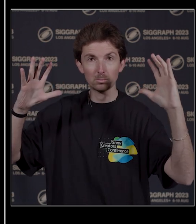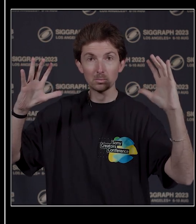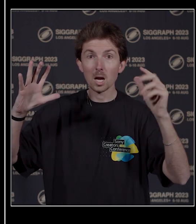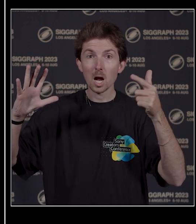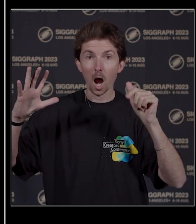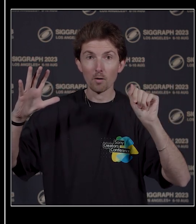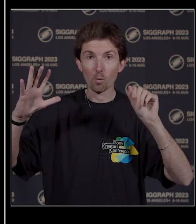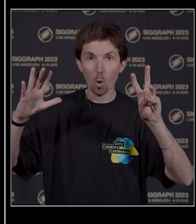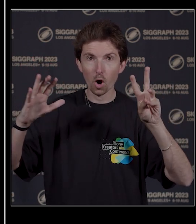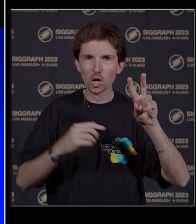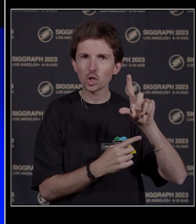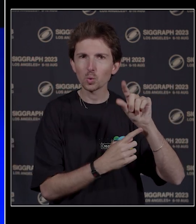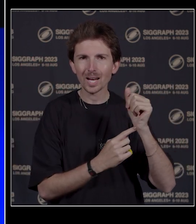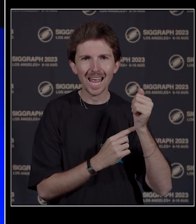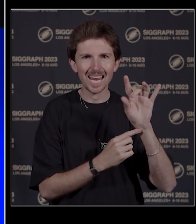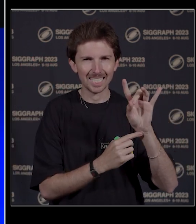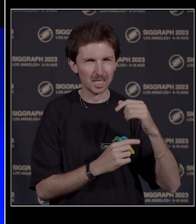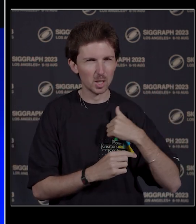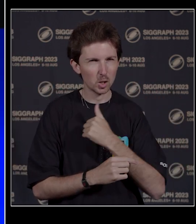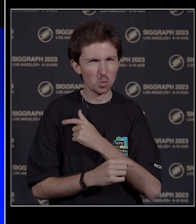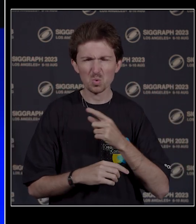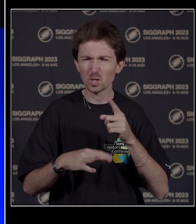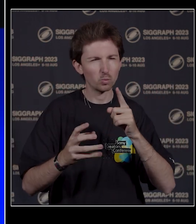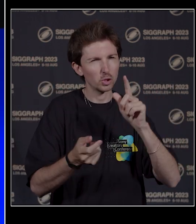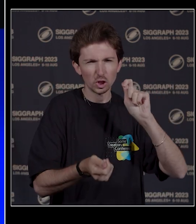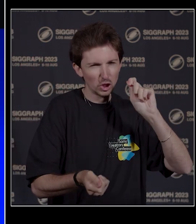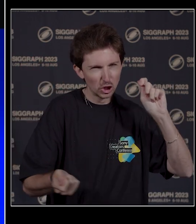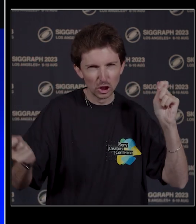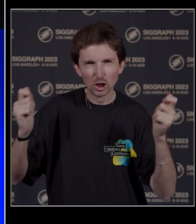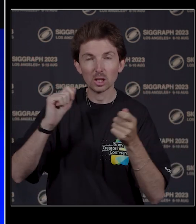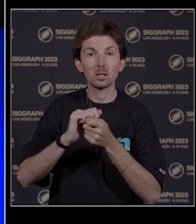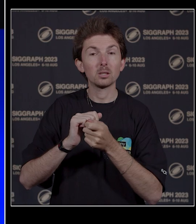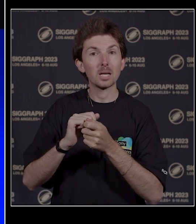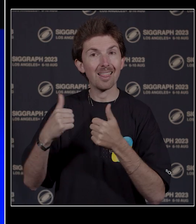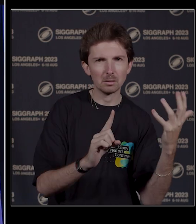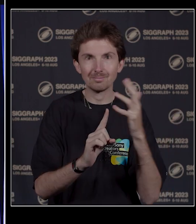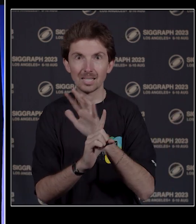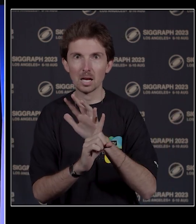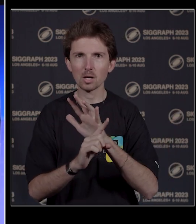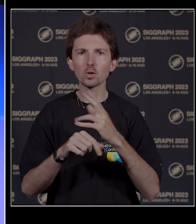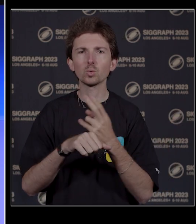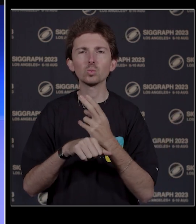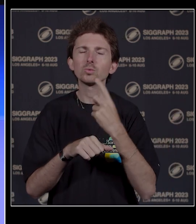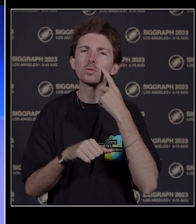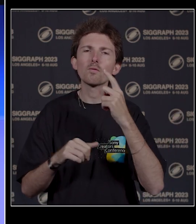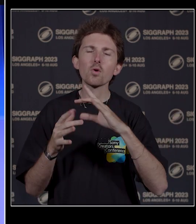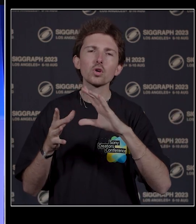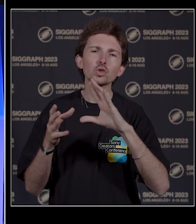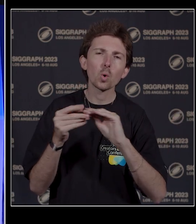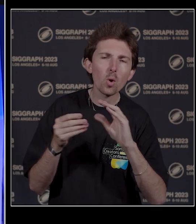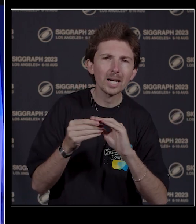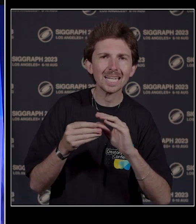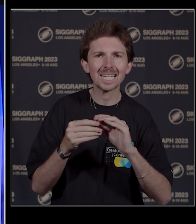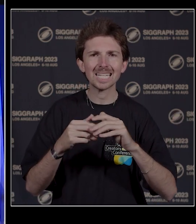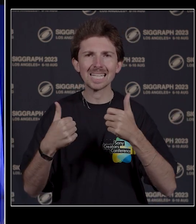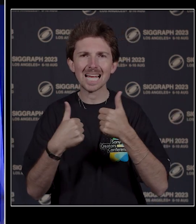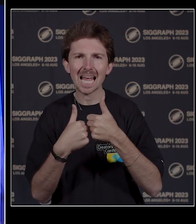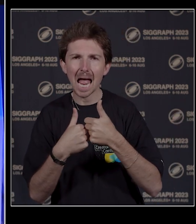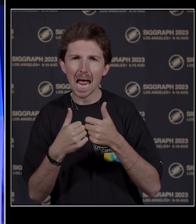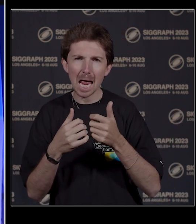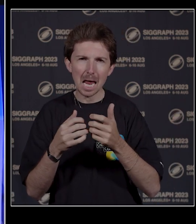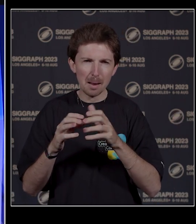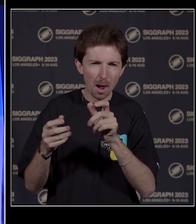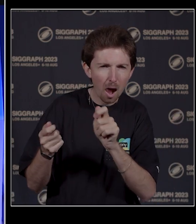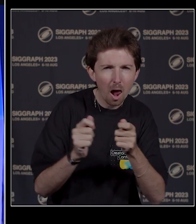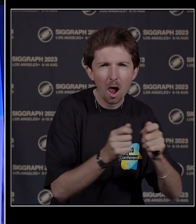War in 2018, we strove to evolve how games deliver narrative storytelling. For God of War in 2018, our creative